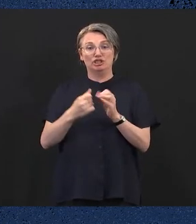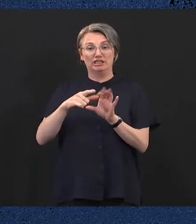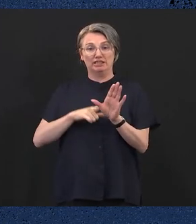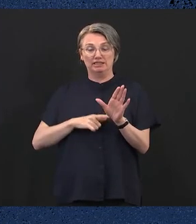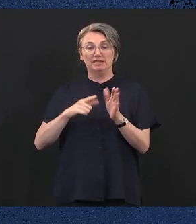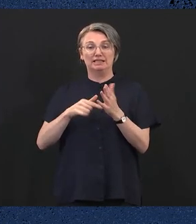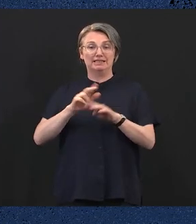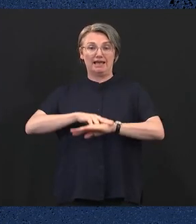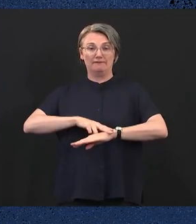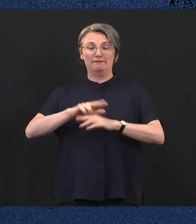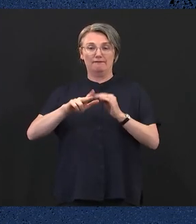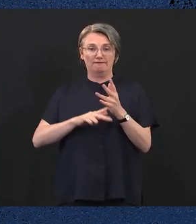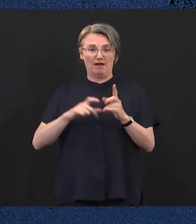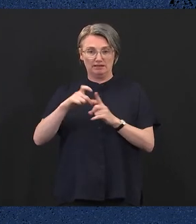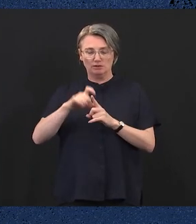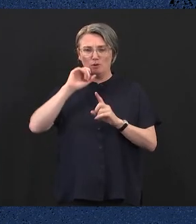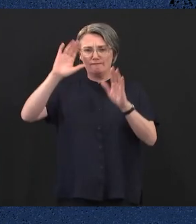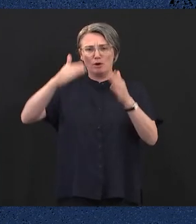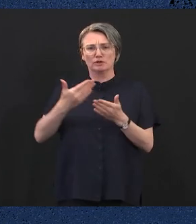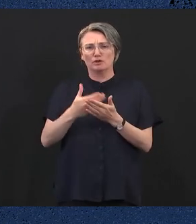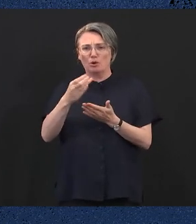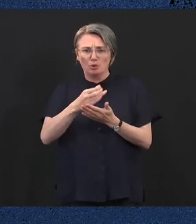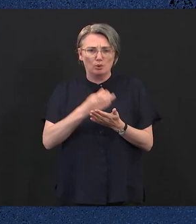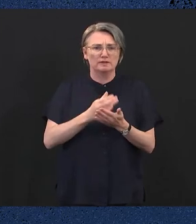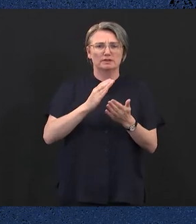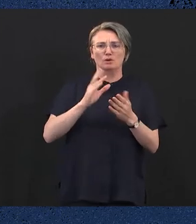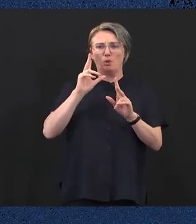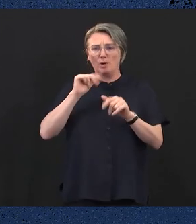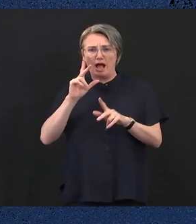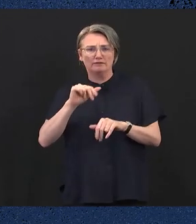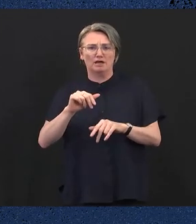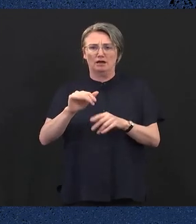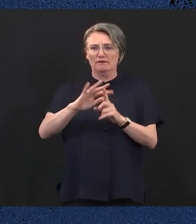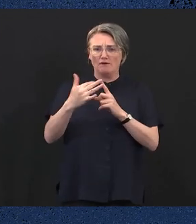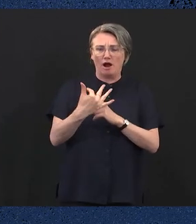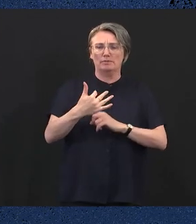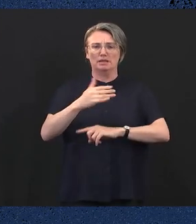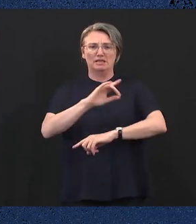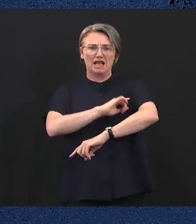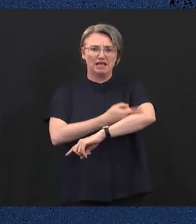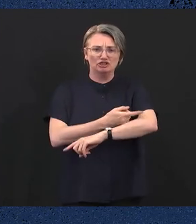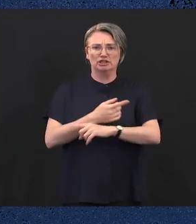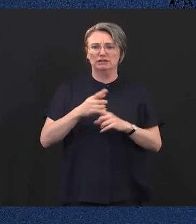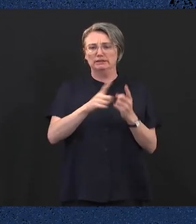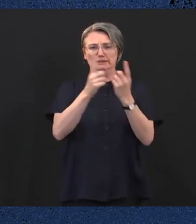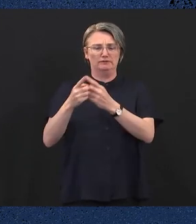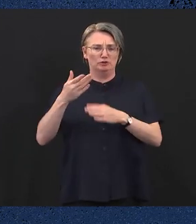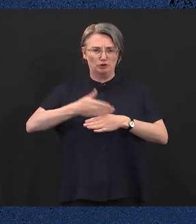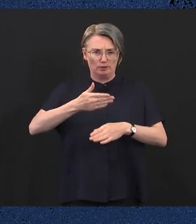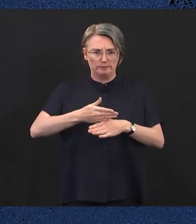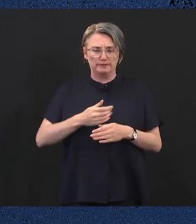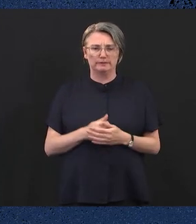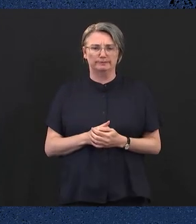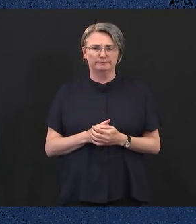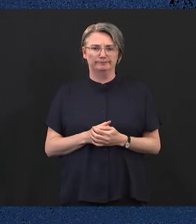with a range of initiatives focused on renewable energy jobs and the government will legislate to ensure that TAFE funding is